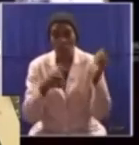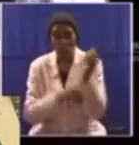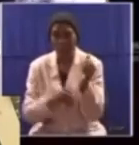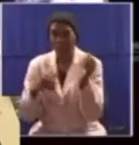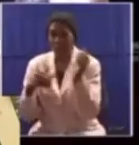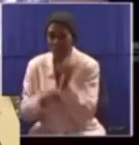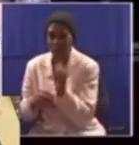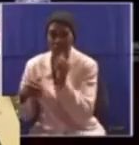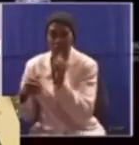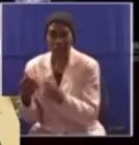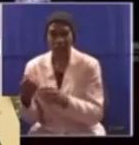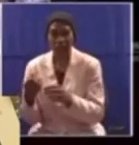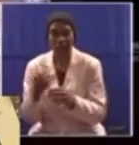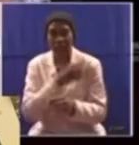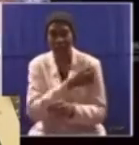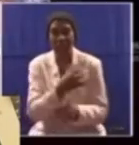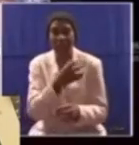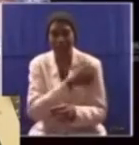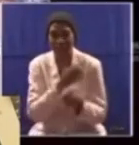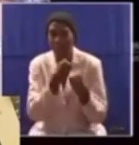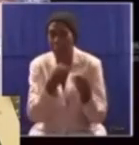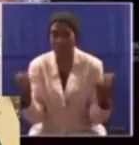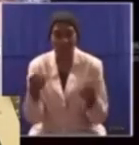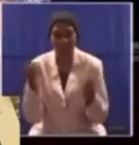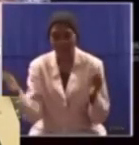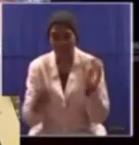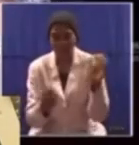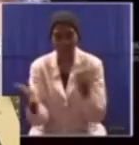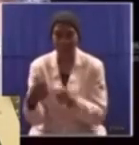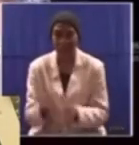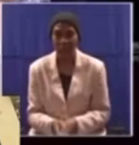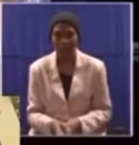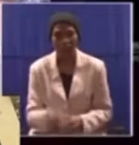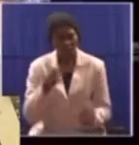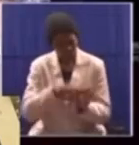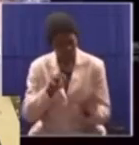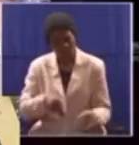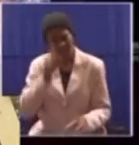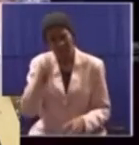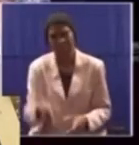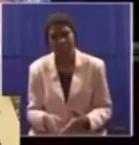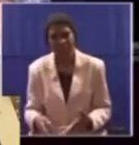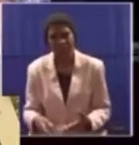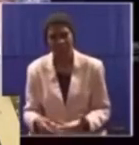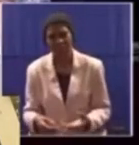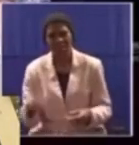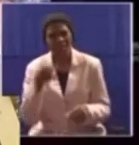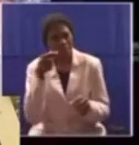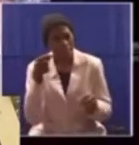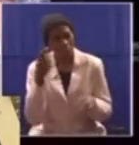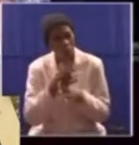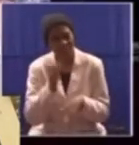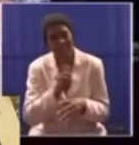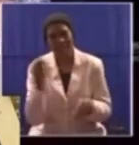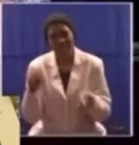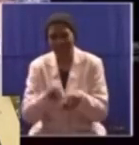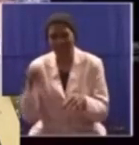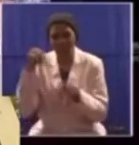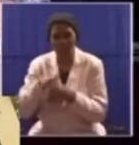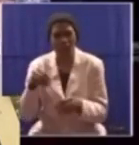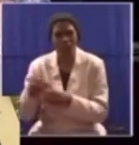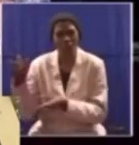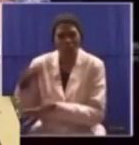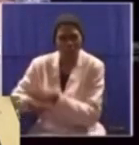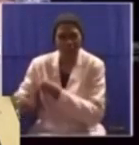The man should simply resign. His presidency has already been characterized by corruption. The country is